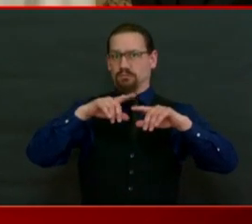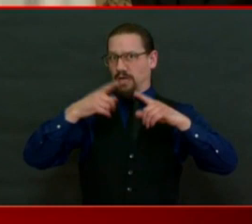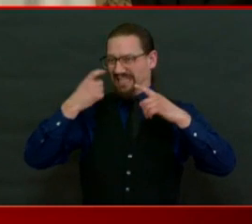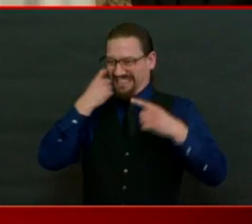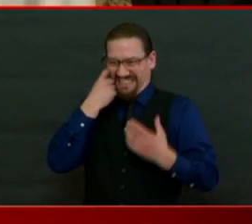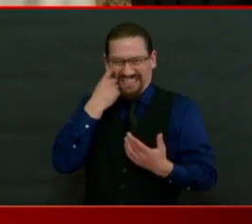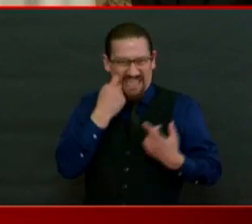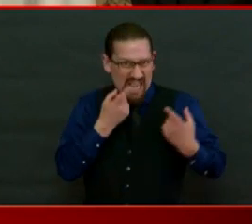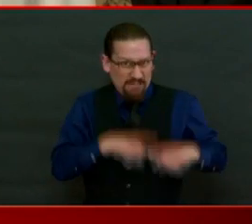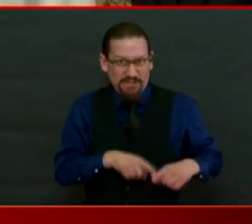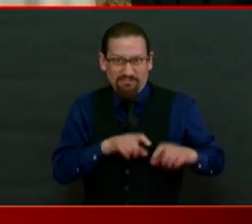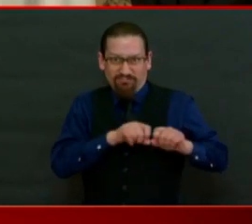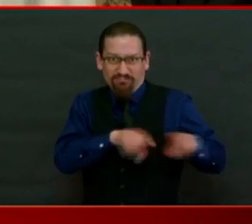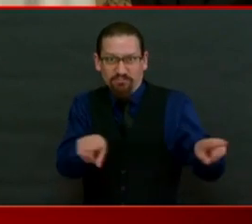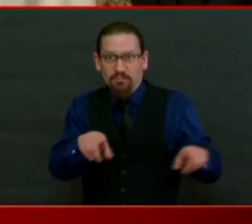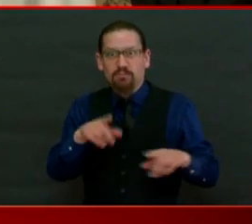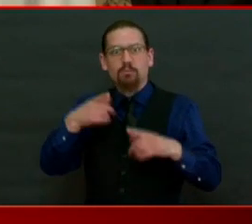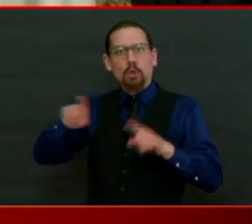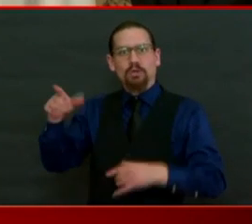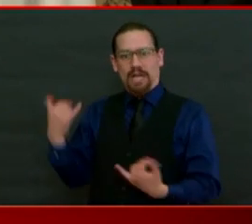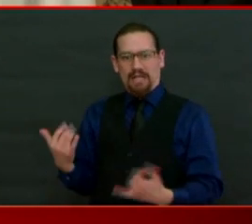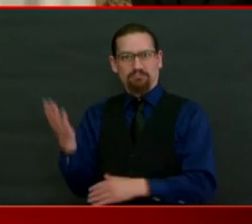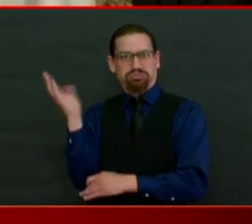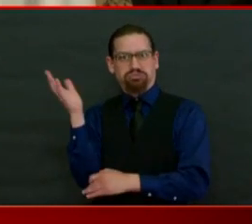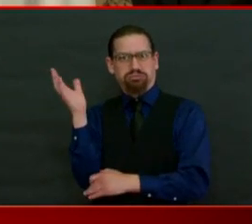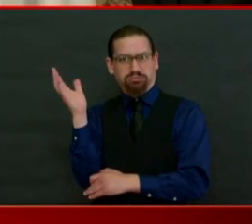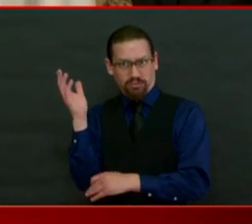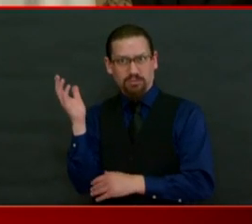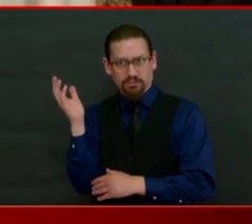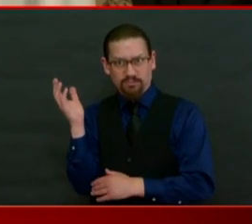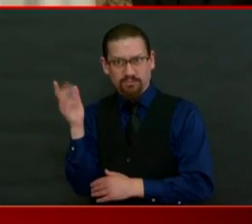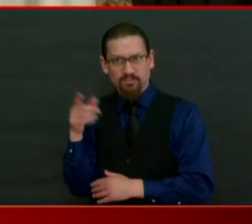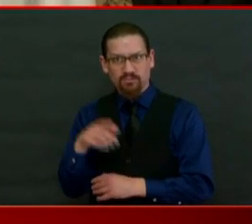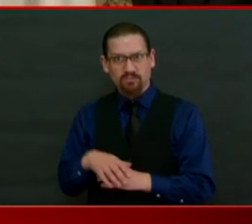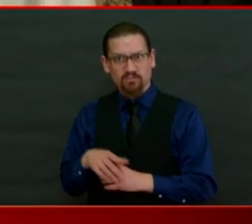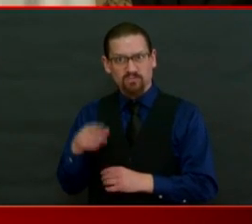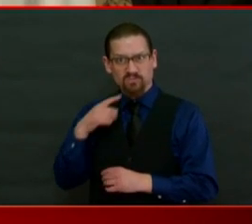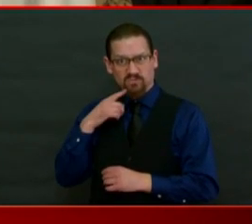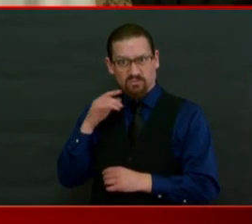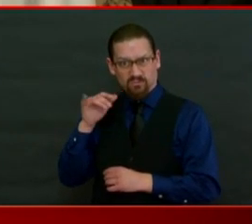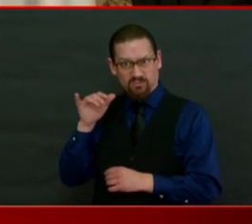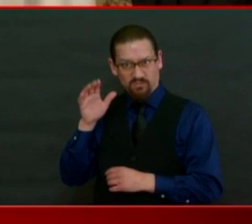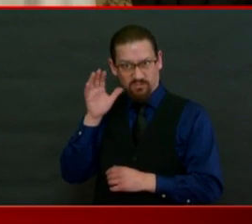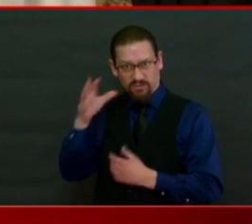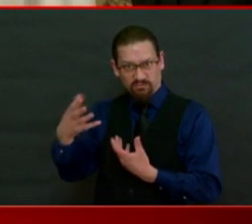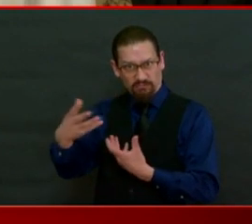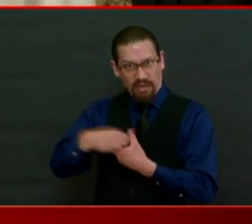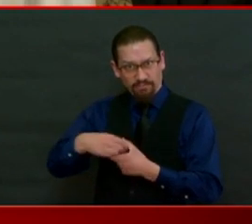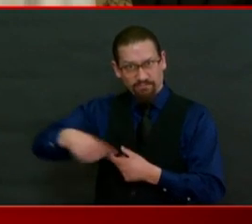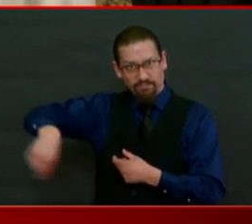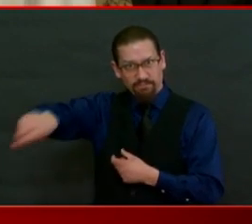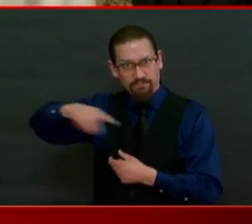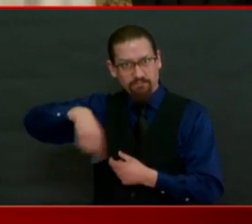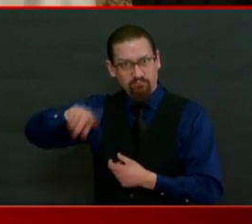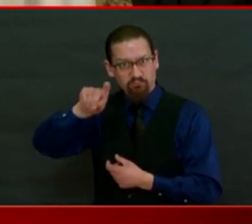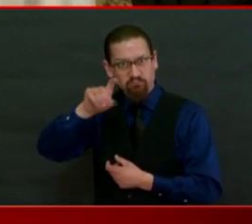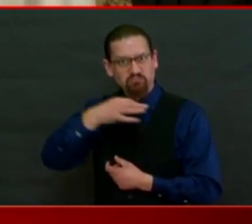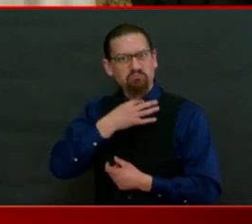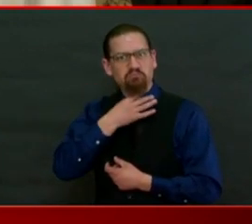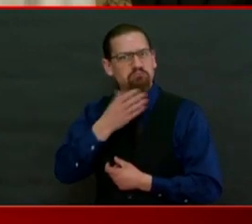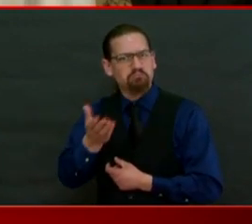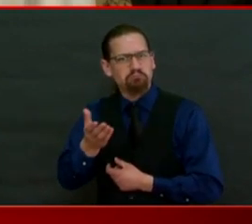in addition, I'll be doing a town hall with Commissioner Infante Green next